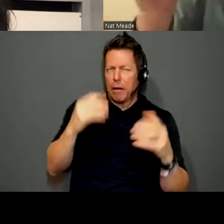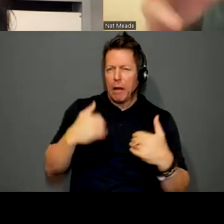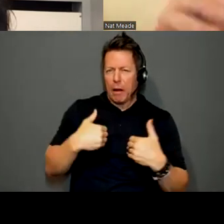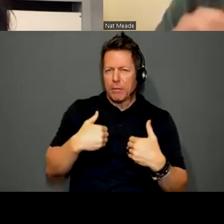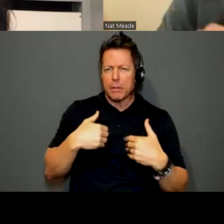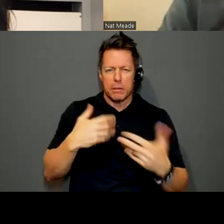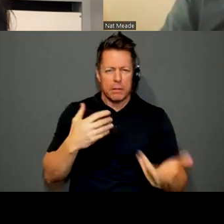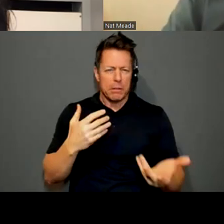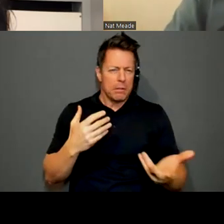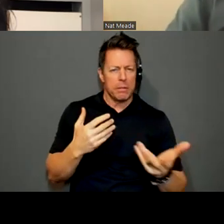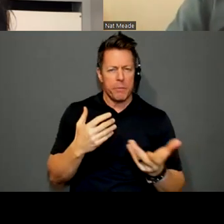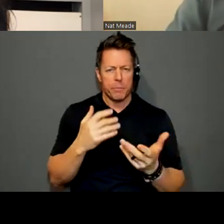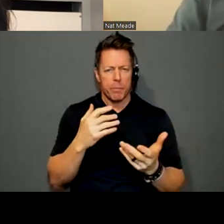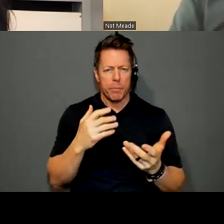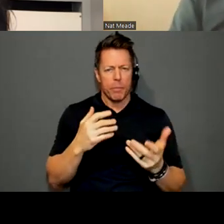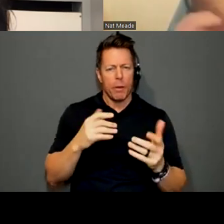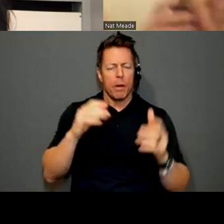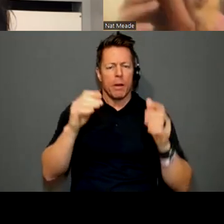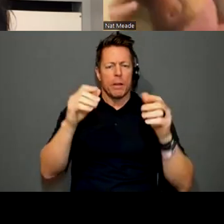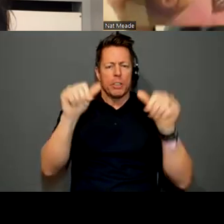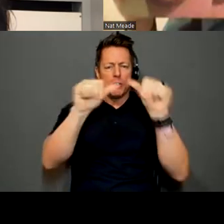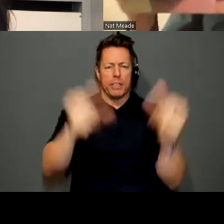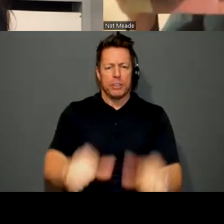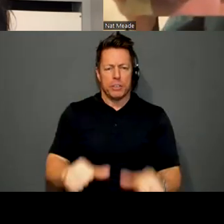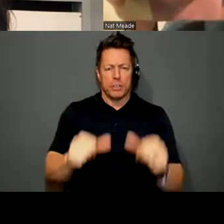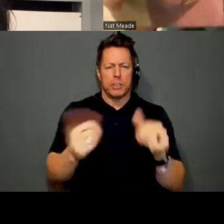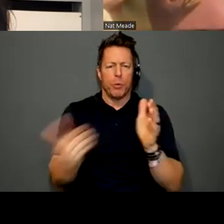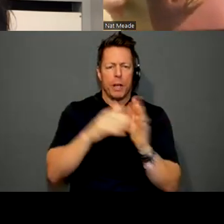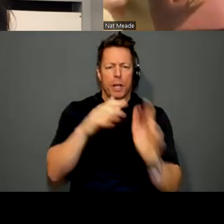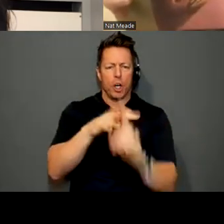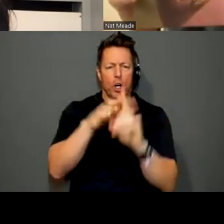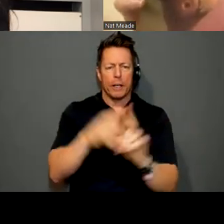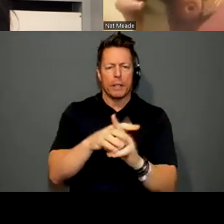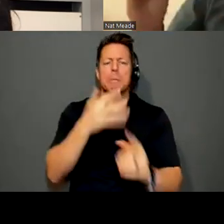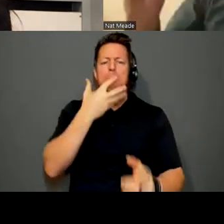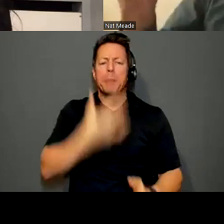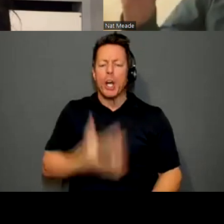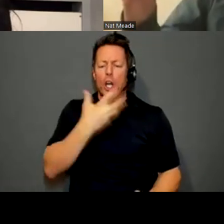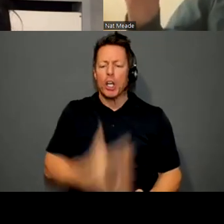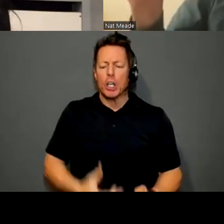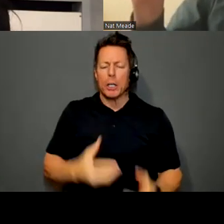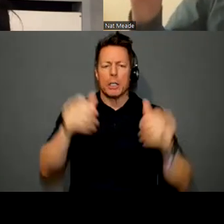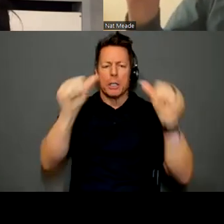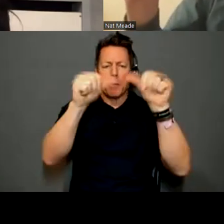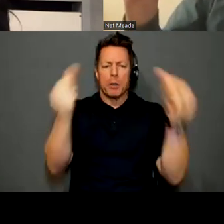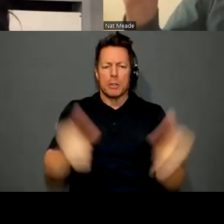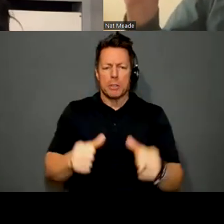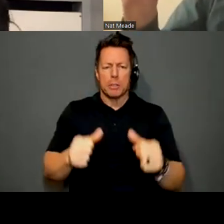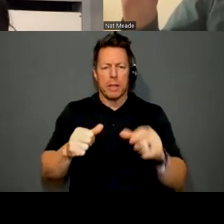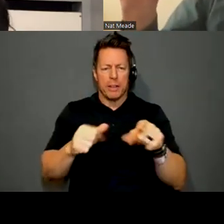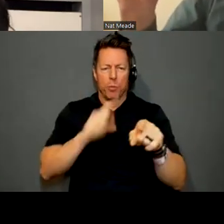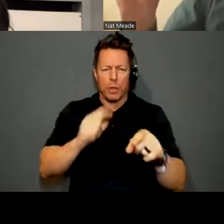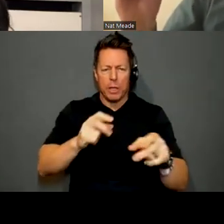these, these bearded figures, these kind of reoccurring bearded figures. And so I do a lot of, this is like super rigid